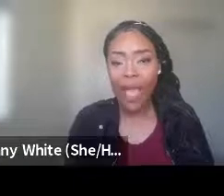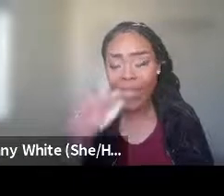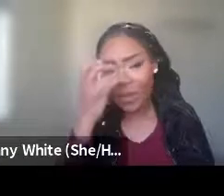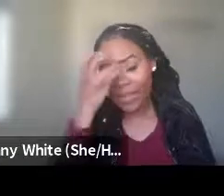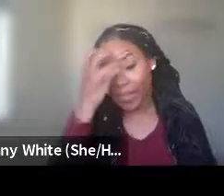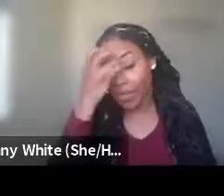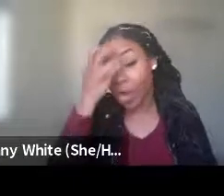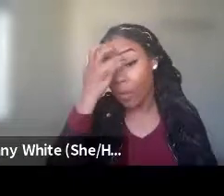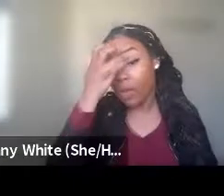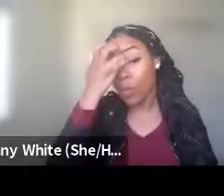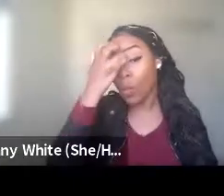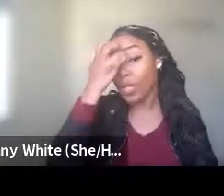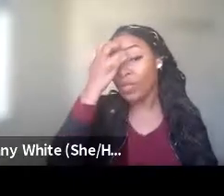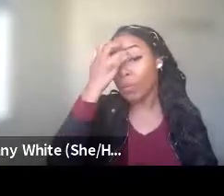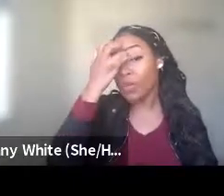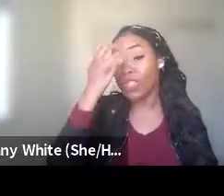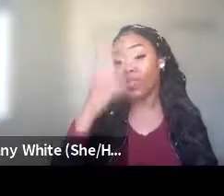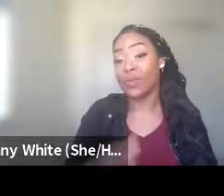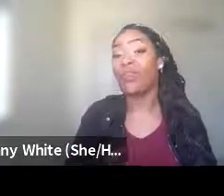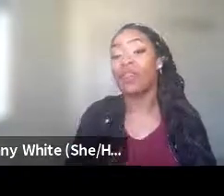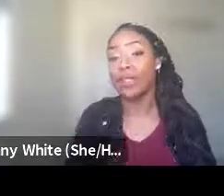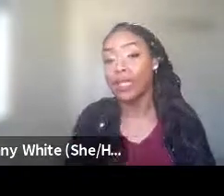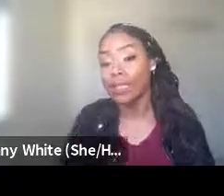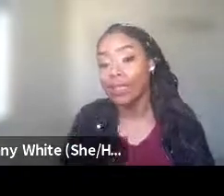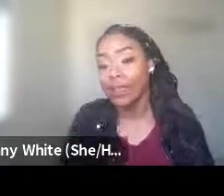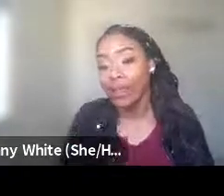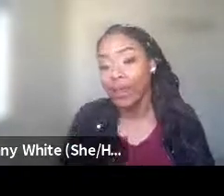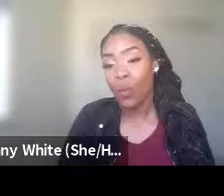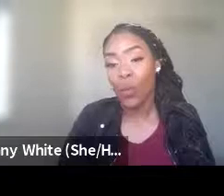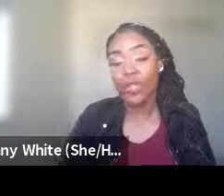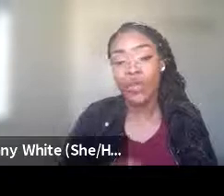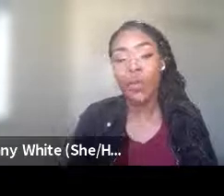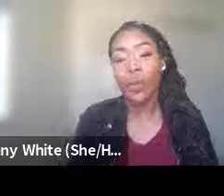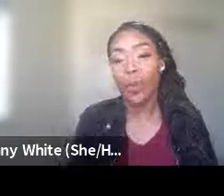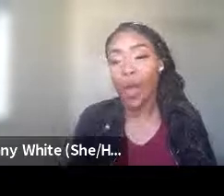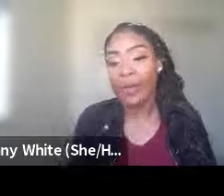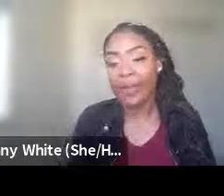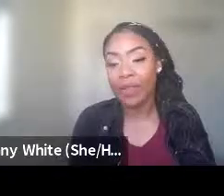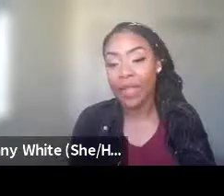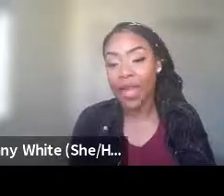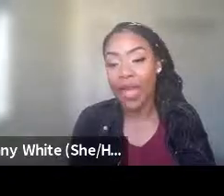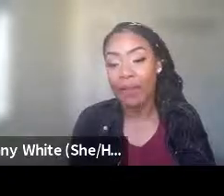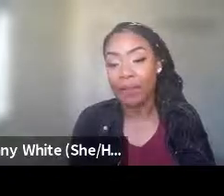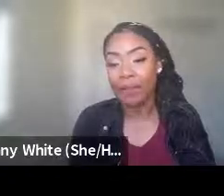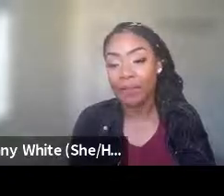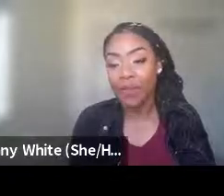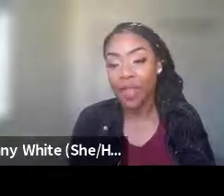So as it relates to trauma, would you approach these two differently? Would you possibly